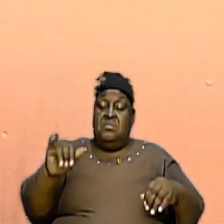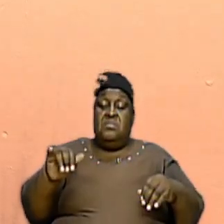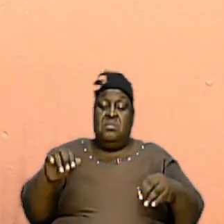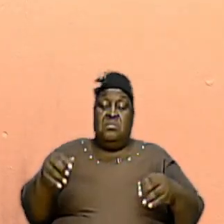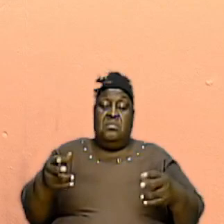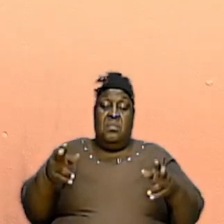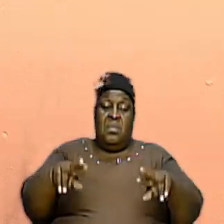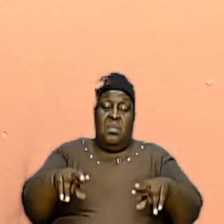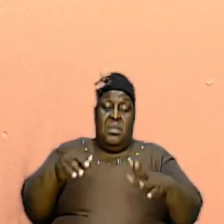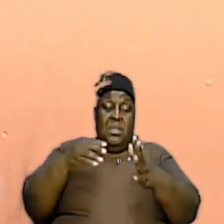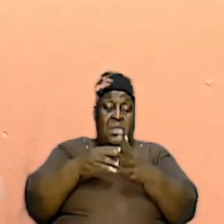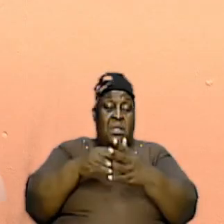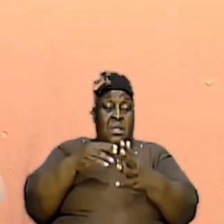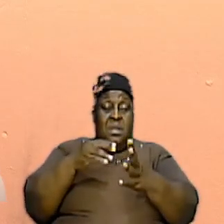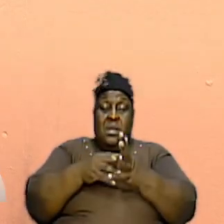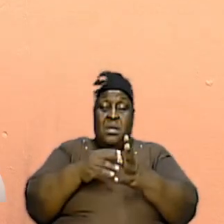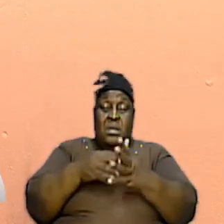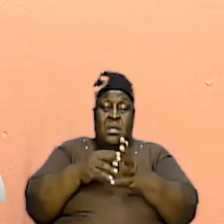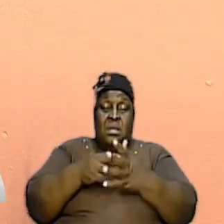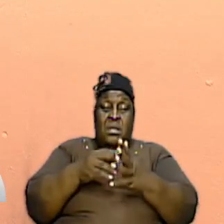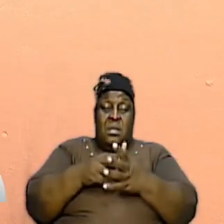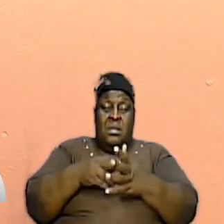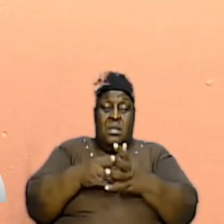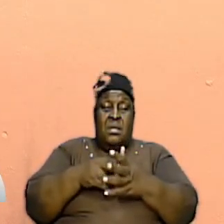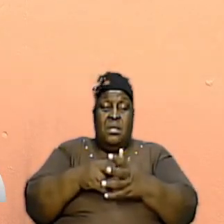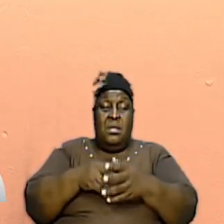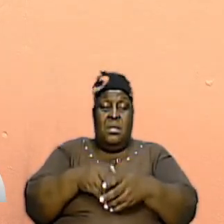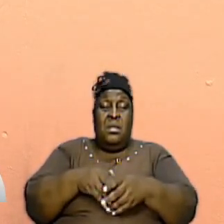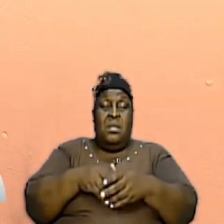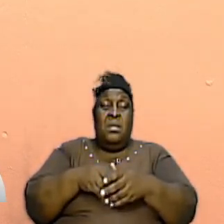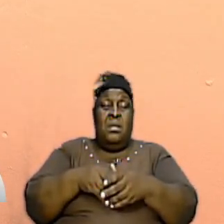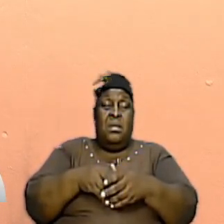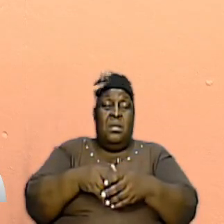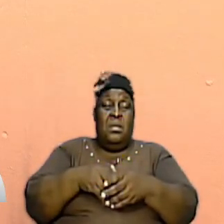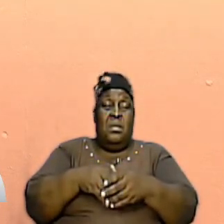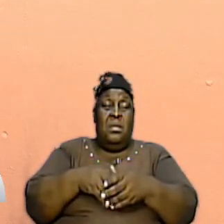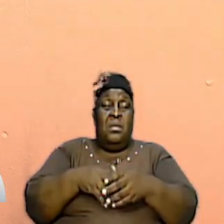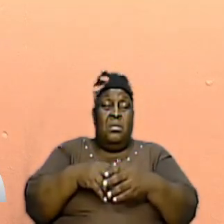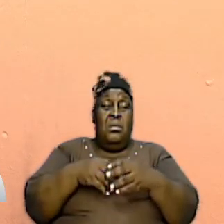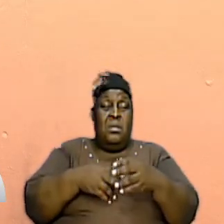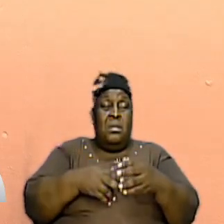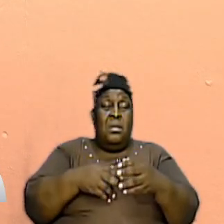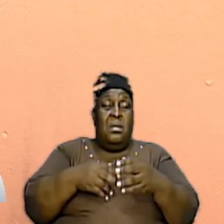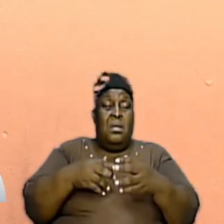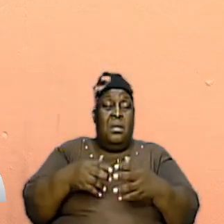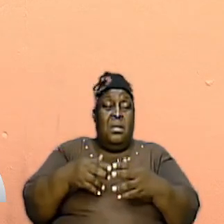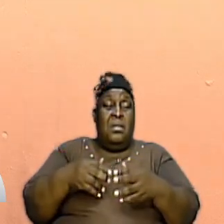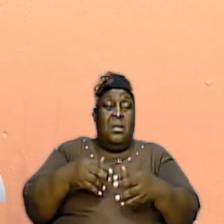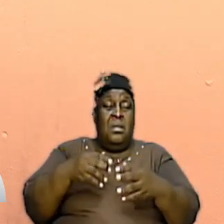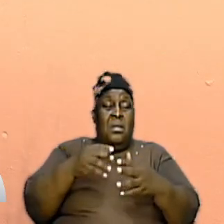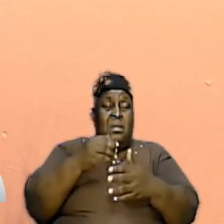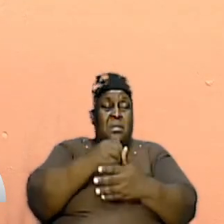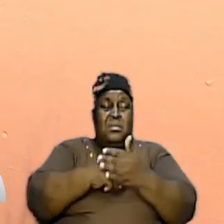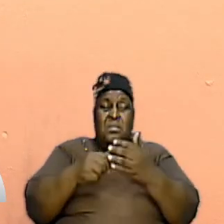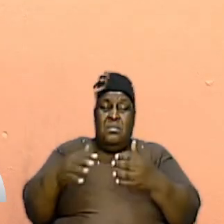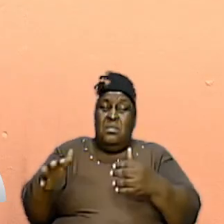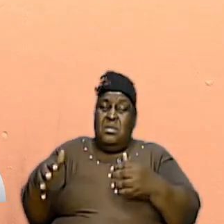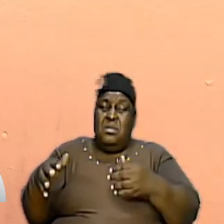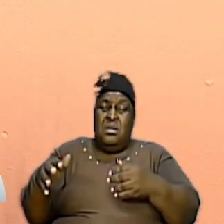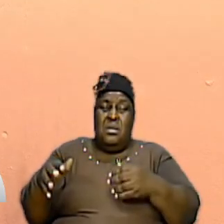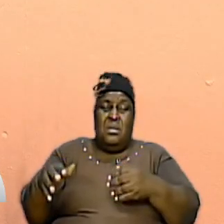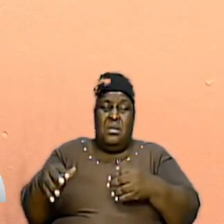once and for all and shed his blood and it brought about salvation so that repeat annual